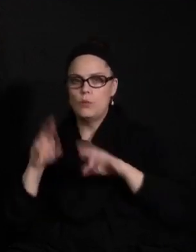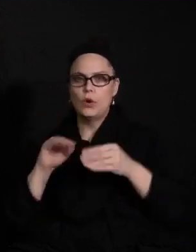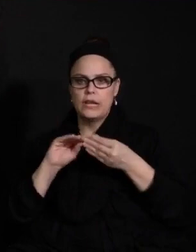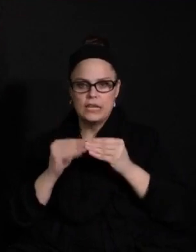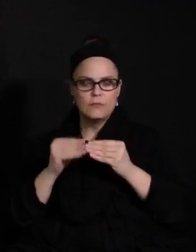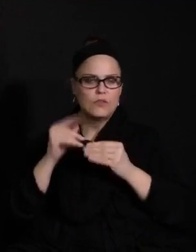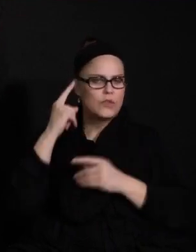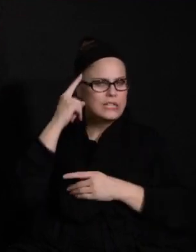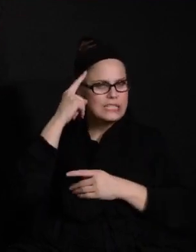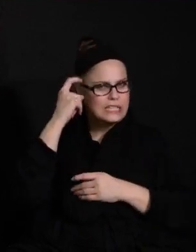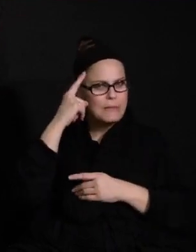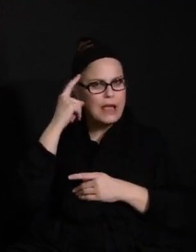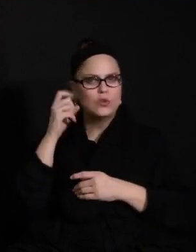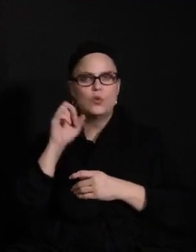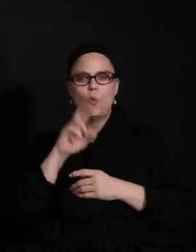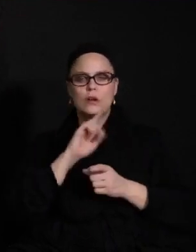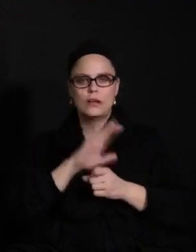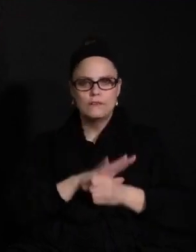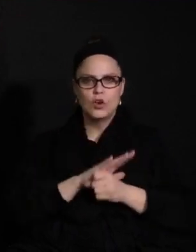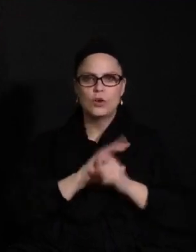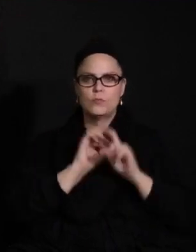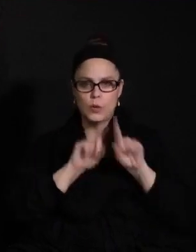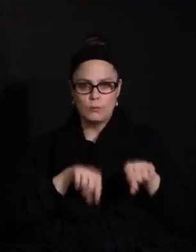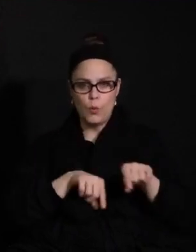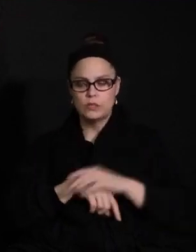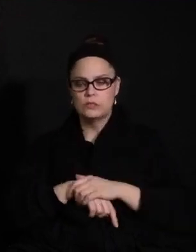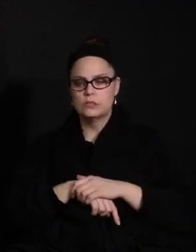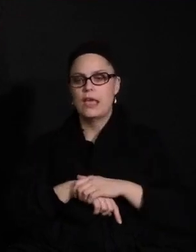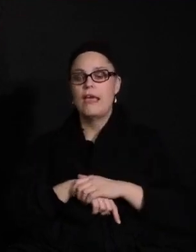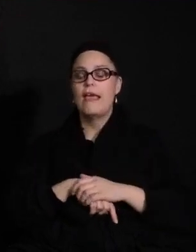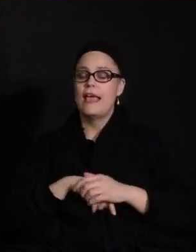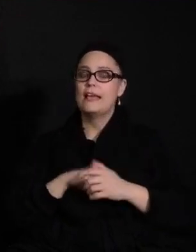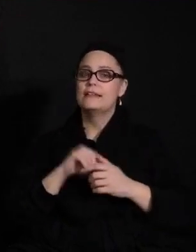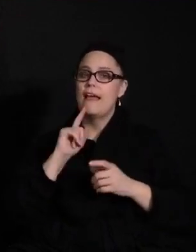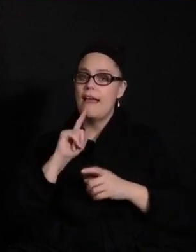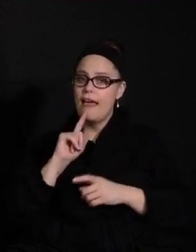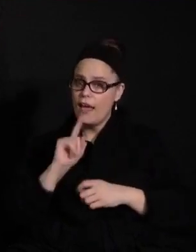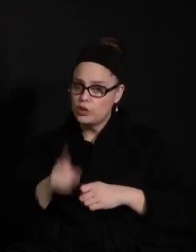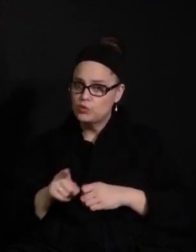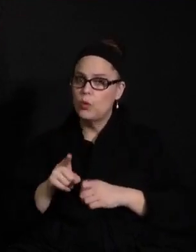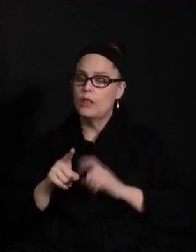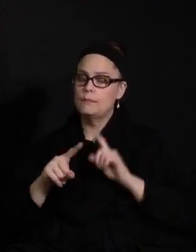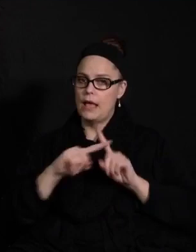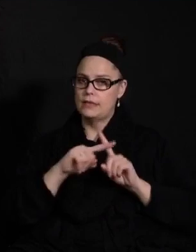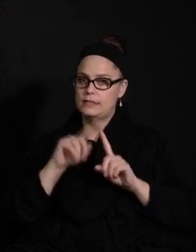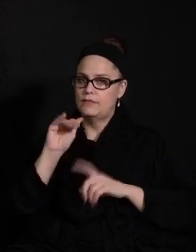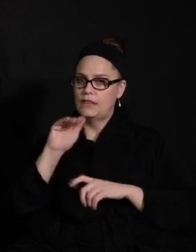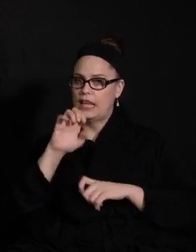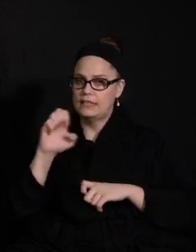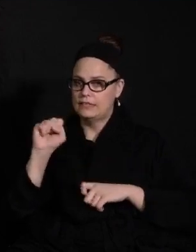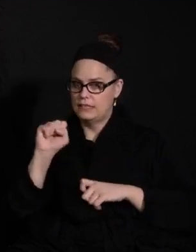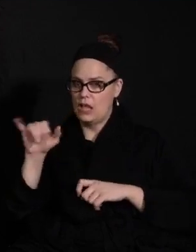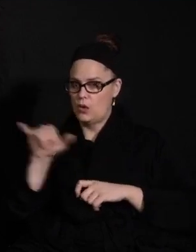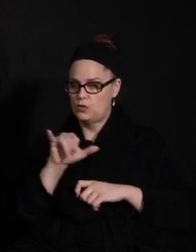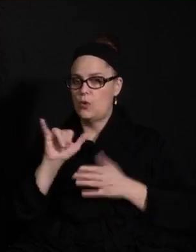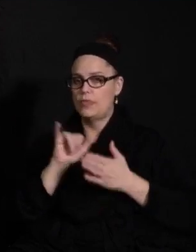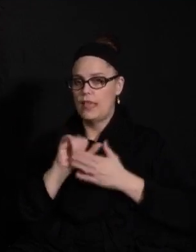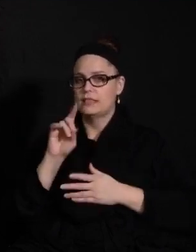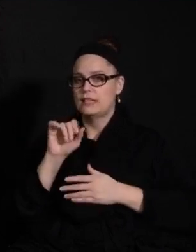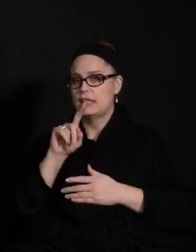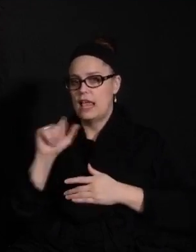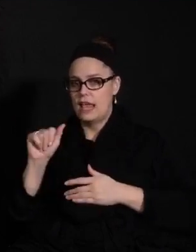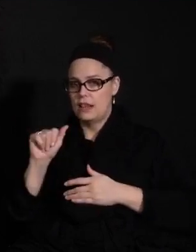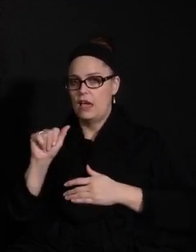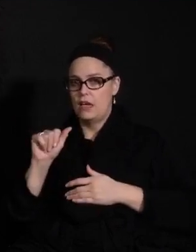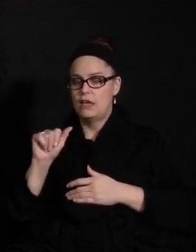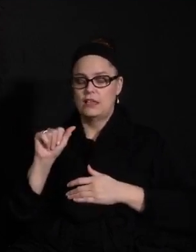COVID-19 reports, and then the actual positive cases that we have as well. So that is data that's available on